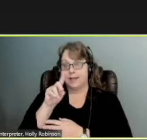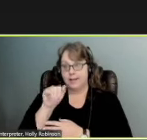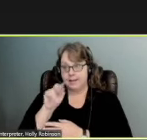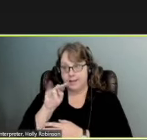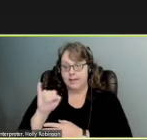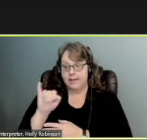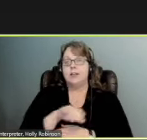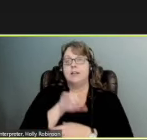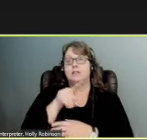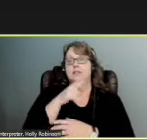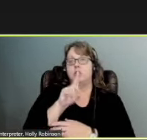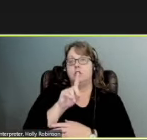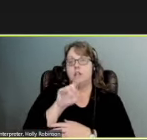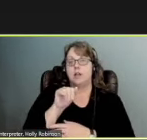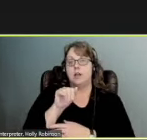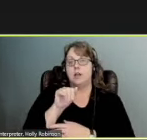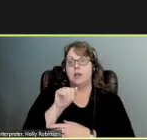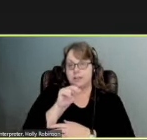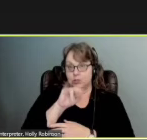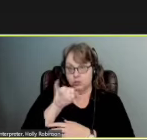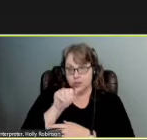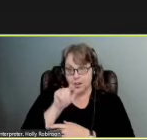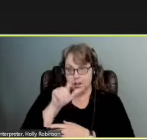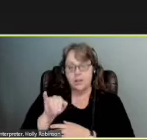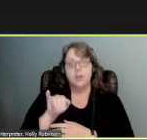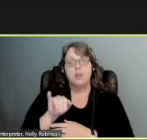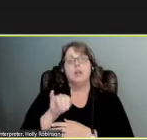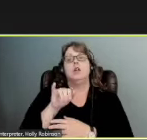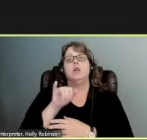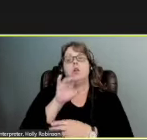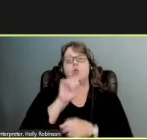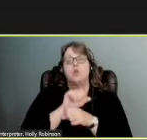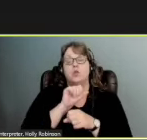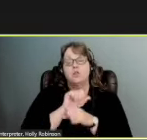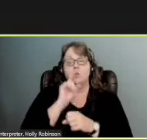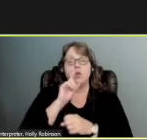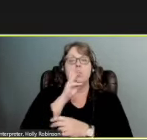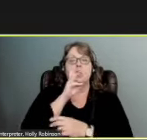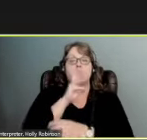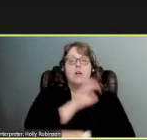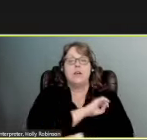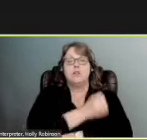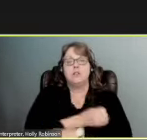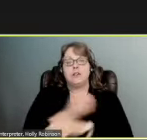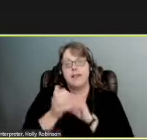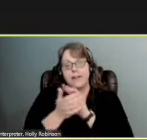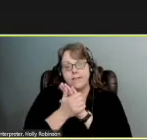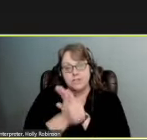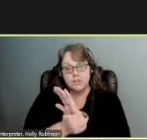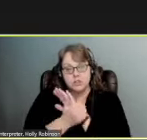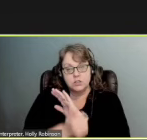Anjali Muchandani is a postdoctoral fellow in the water and energy efficiency in the water energy